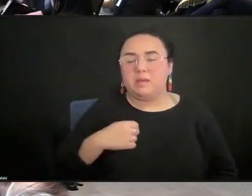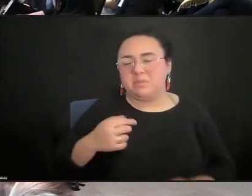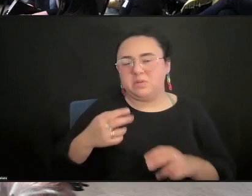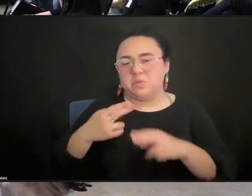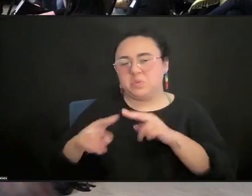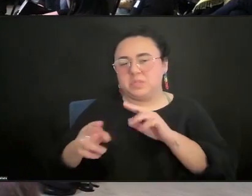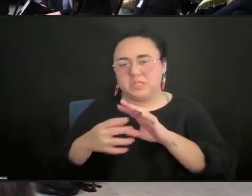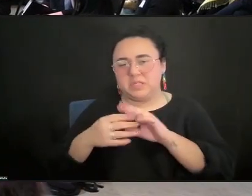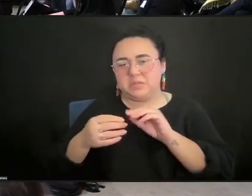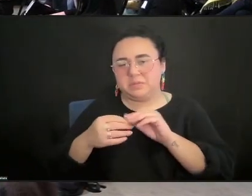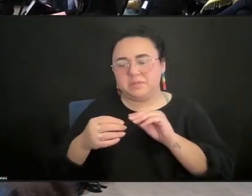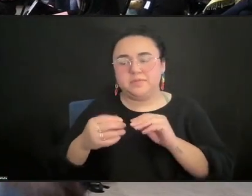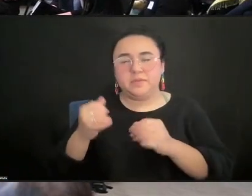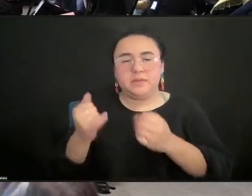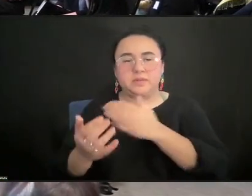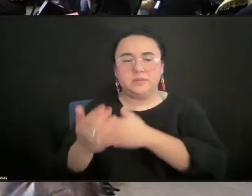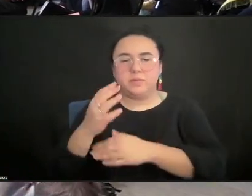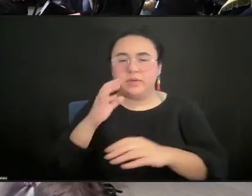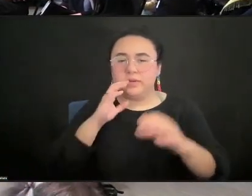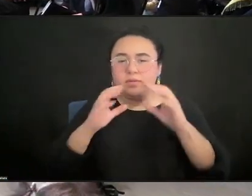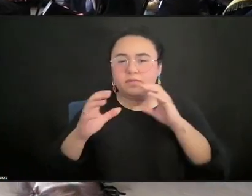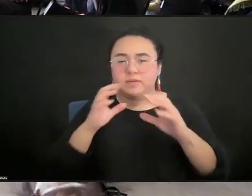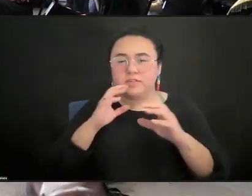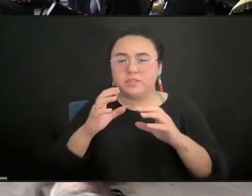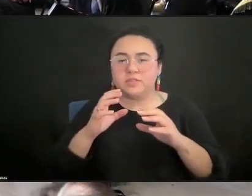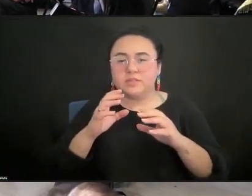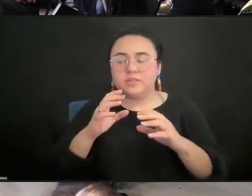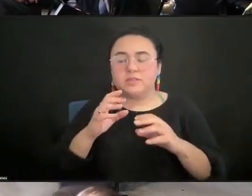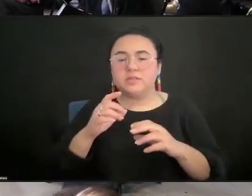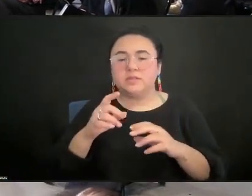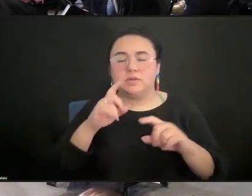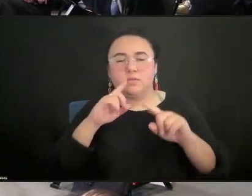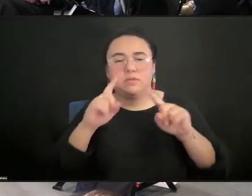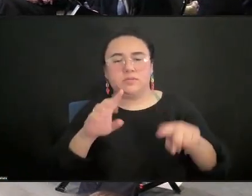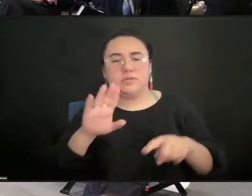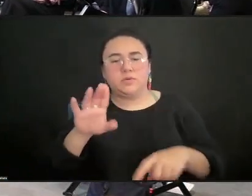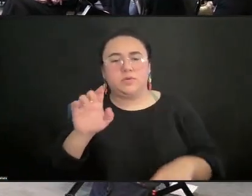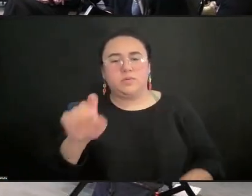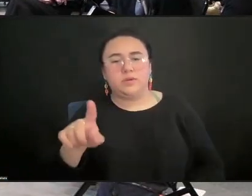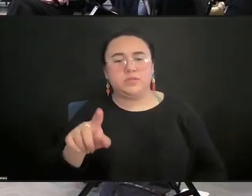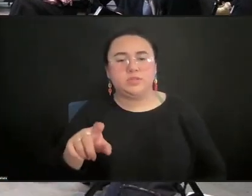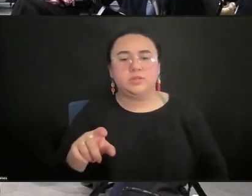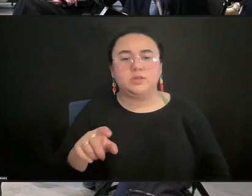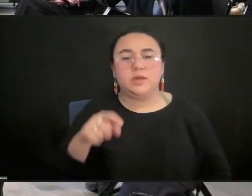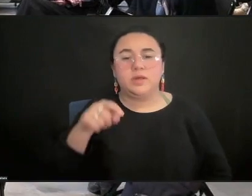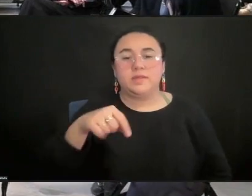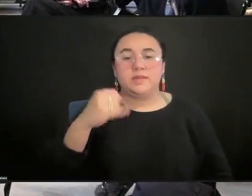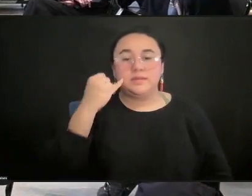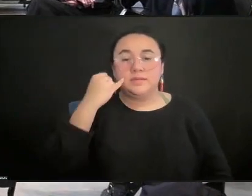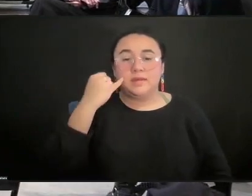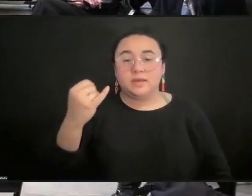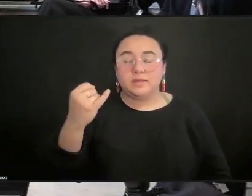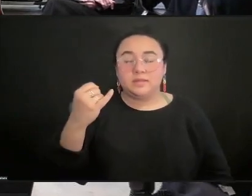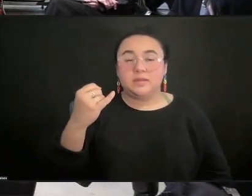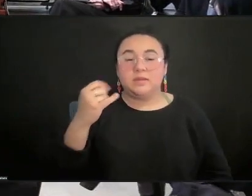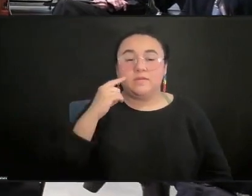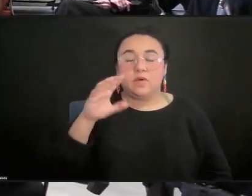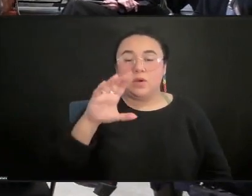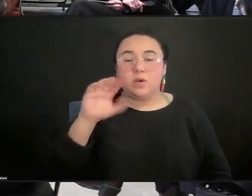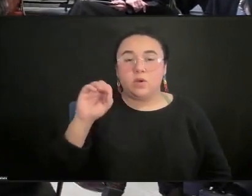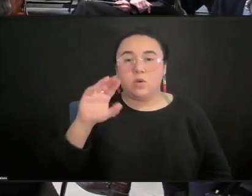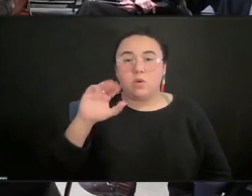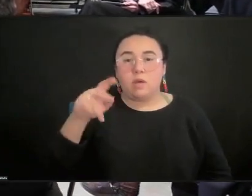mornings, this morning's conversation that I think responds to your question is, you know, this idea of a co-op model. So